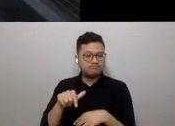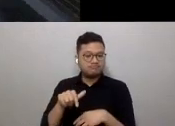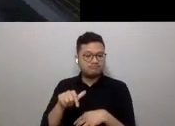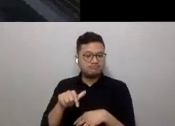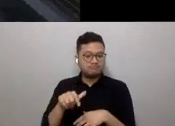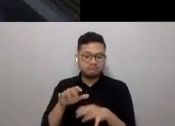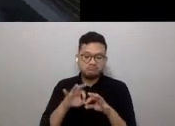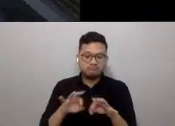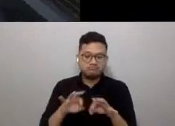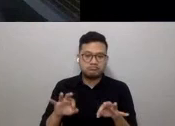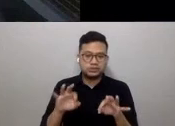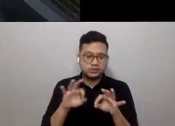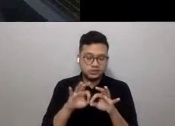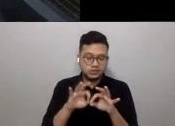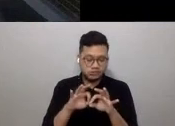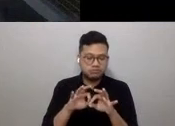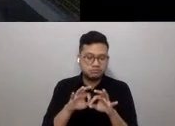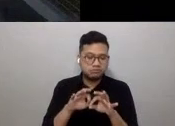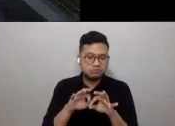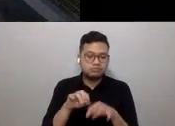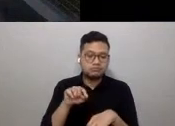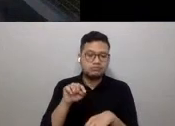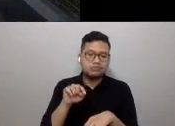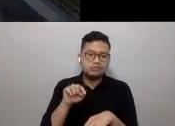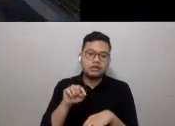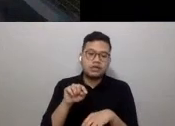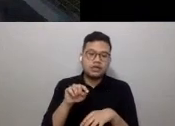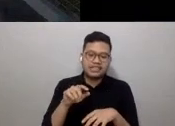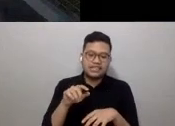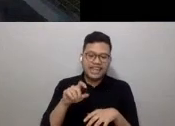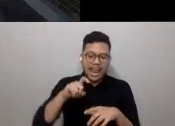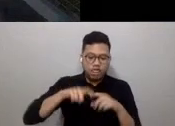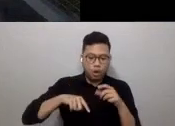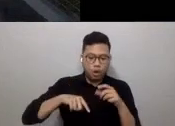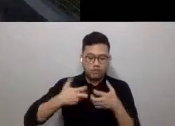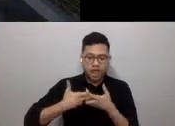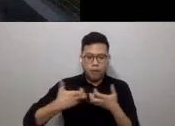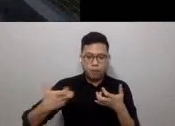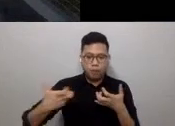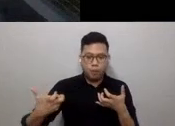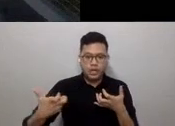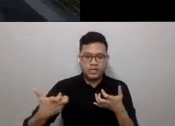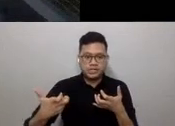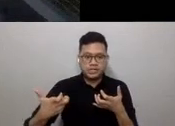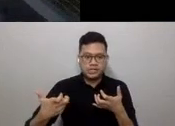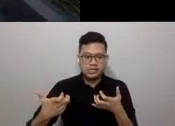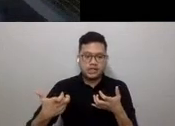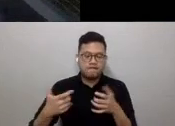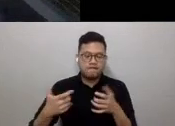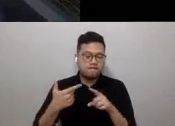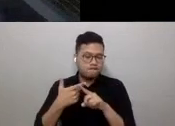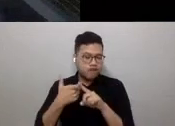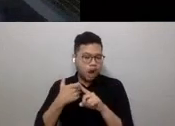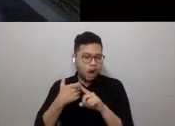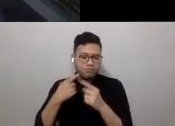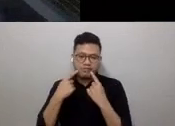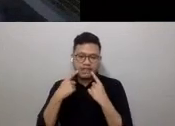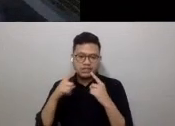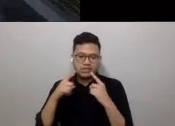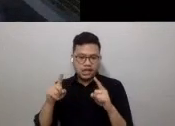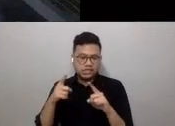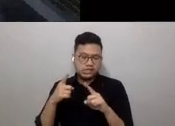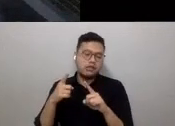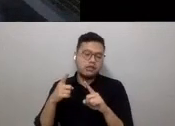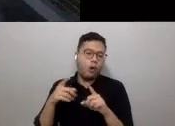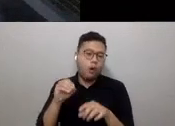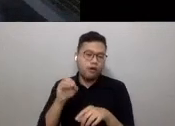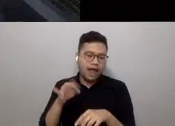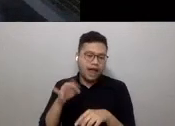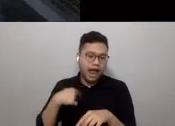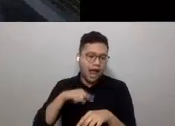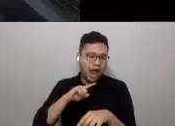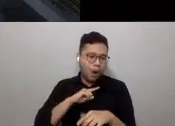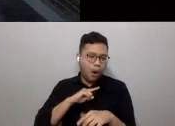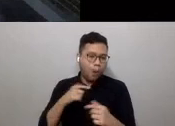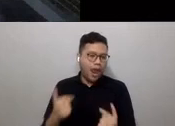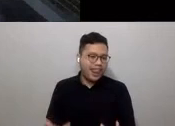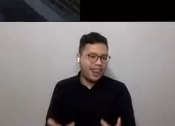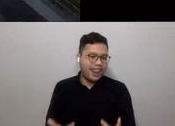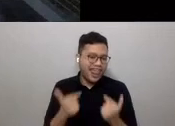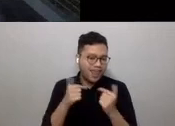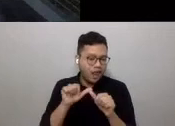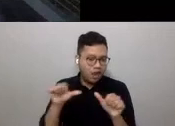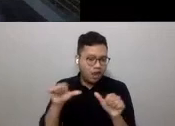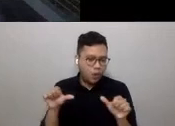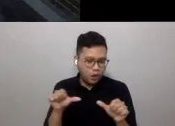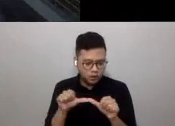to social sustainability, seem inseparable and key to the success of our future urban habitats. Society's